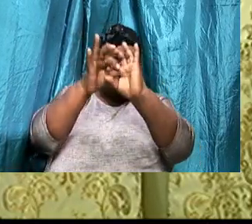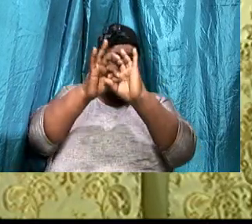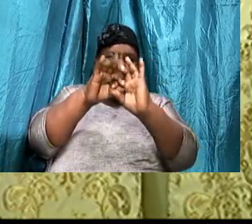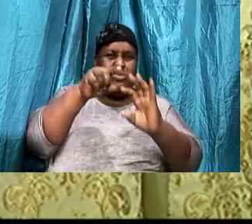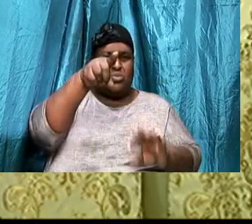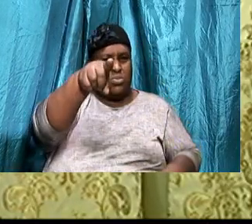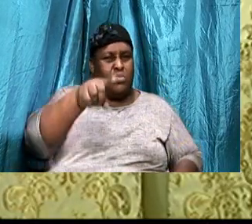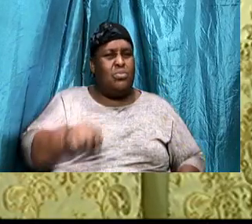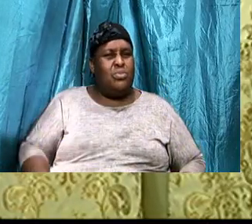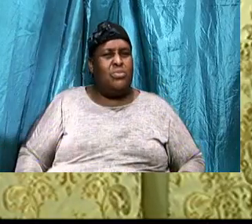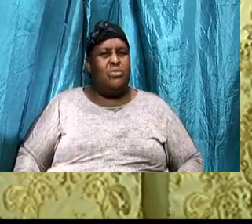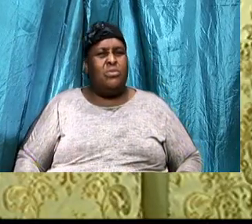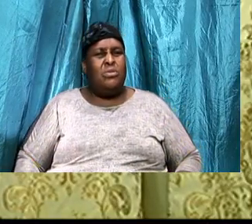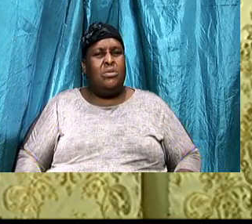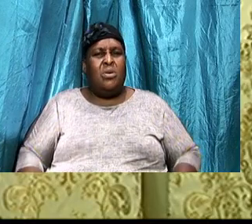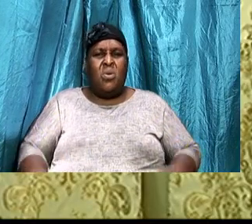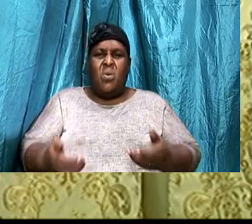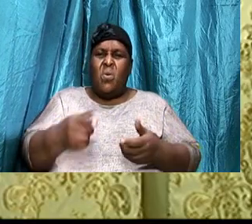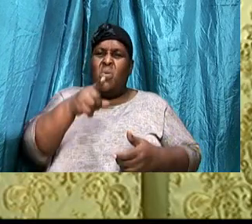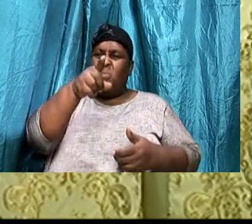How are you honoring,